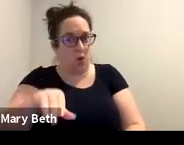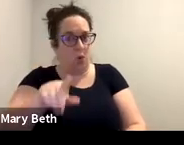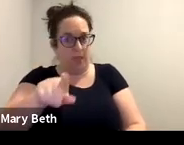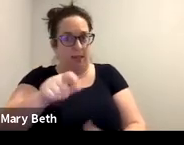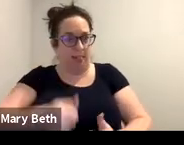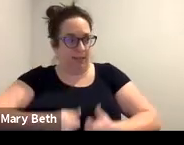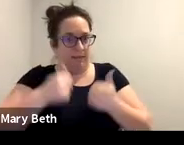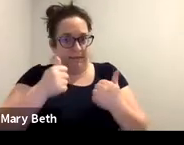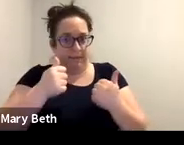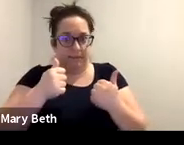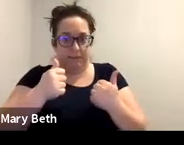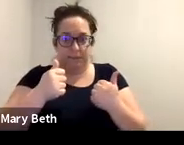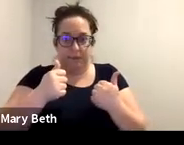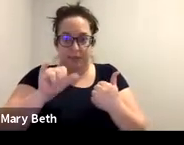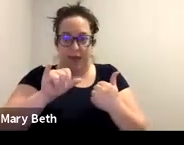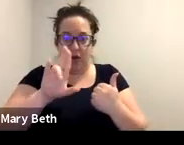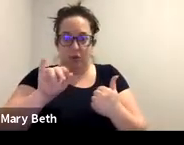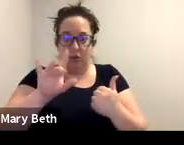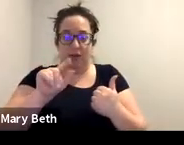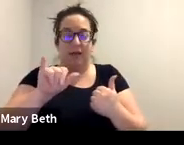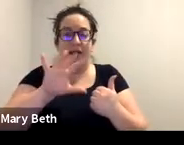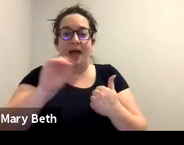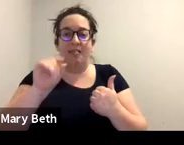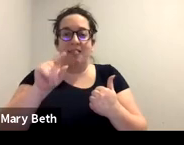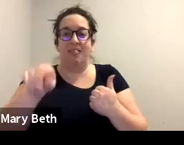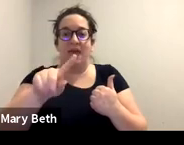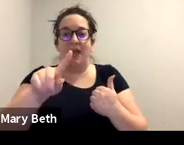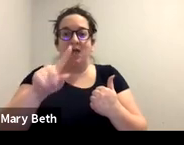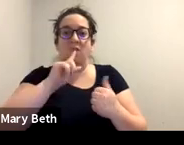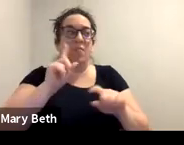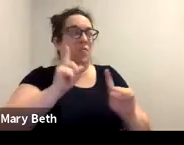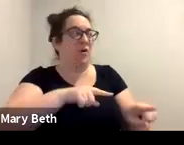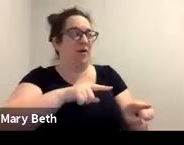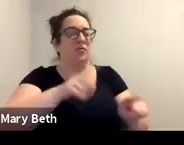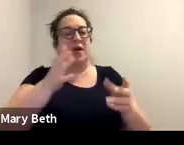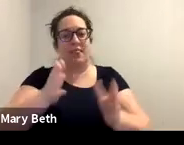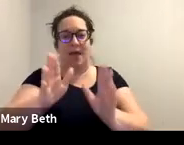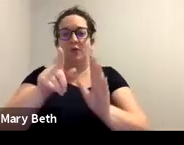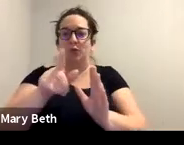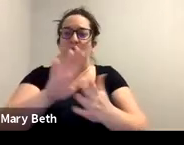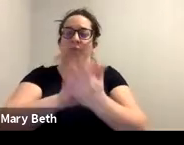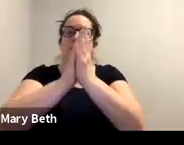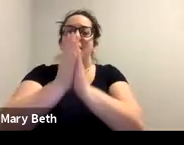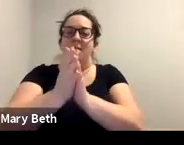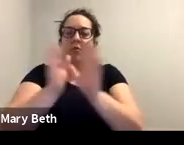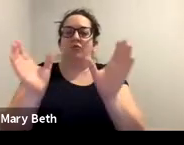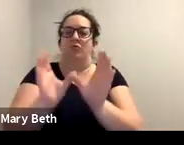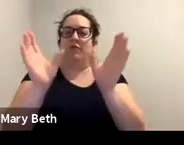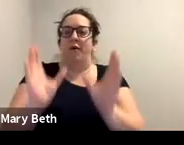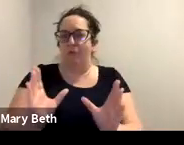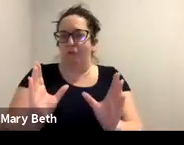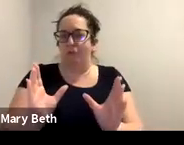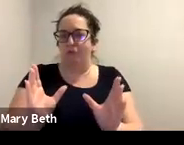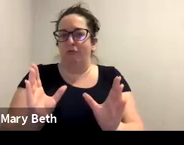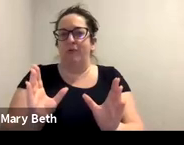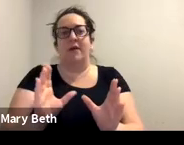reported to you or they told you about the abuse that which allows you to be the certifier. Um, and if you're concerned